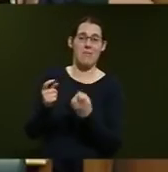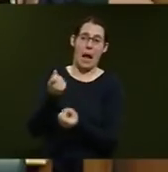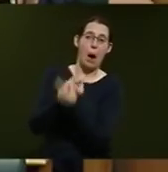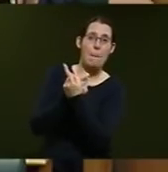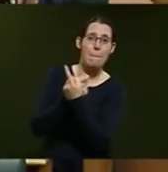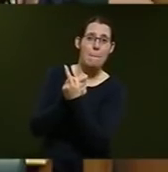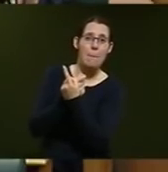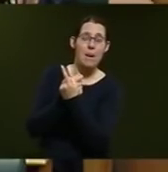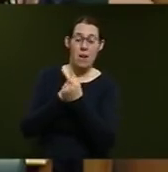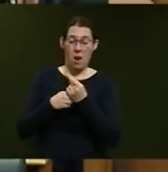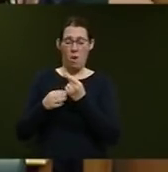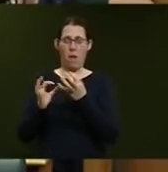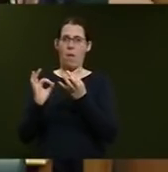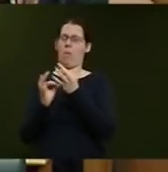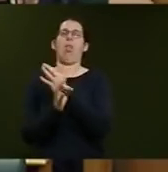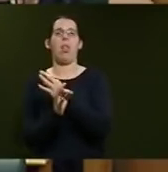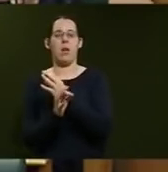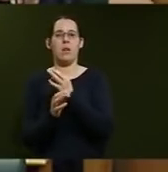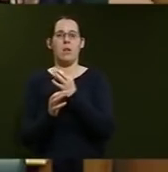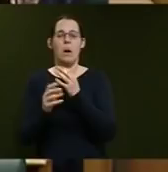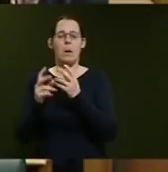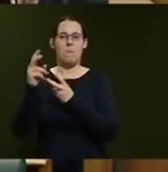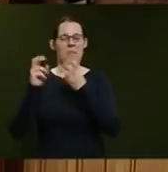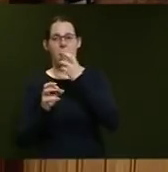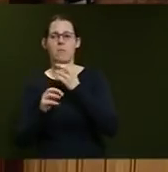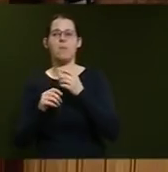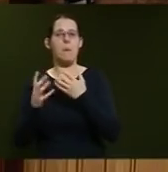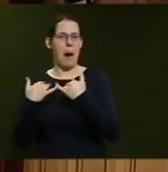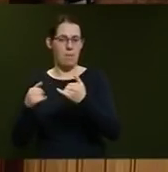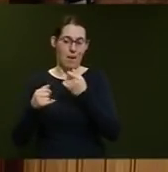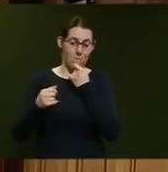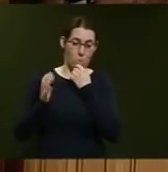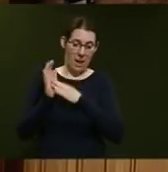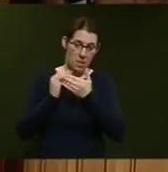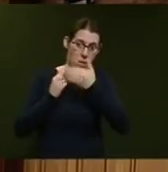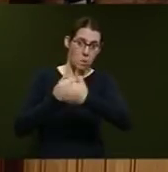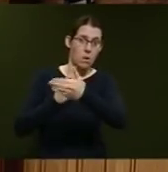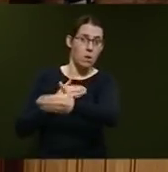few months is corrosive? And if not, why not? Mr Speaker, I do not.